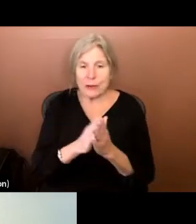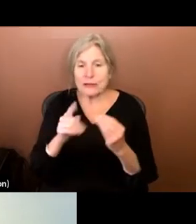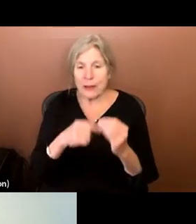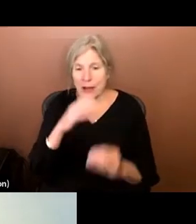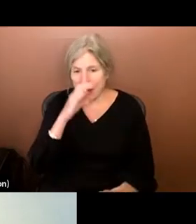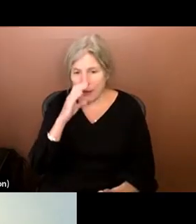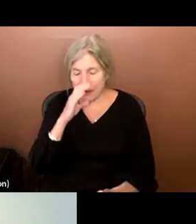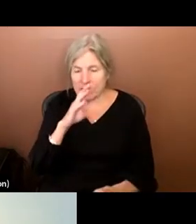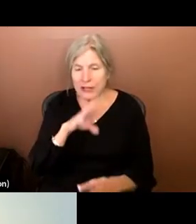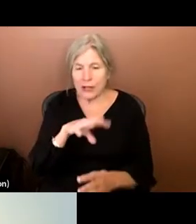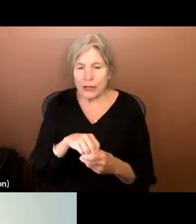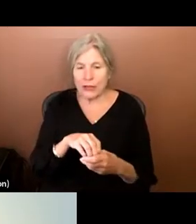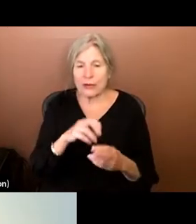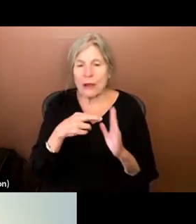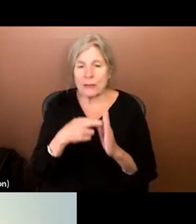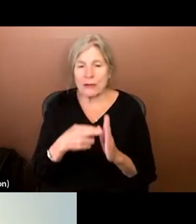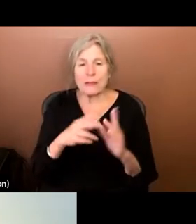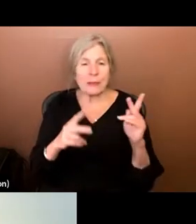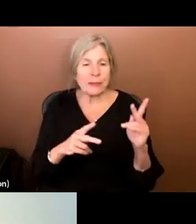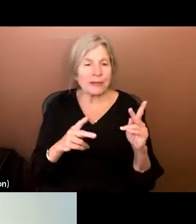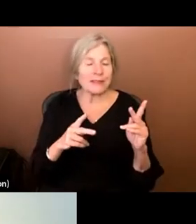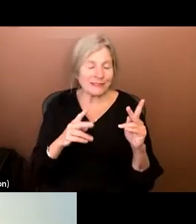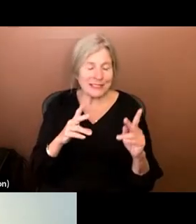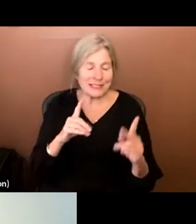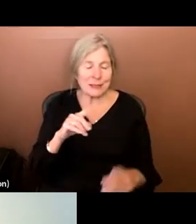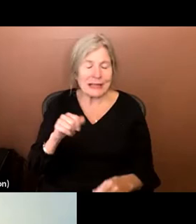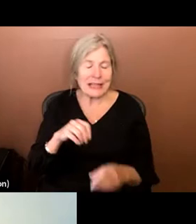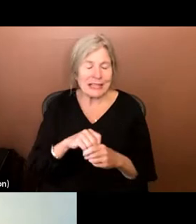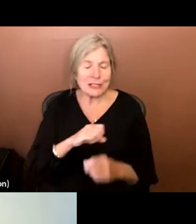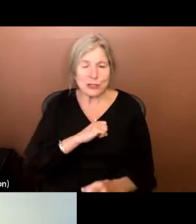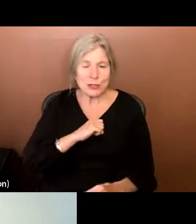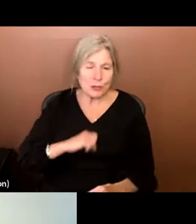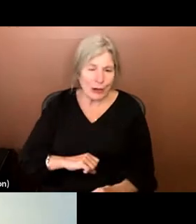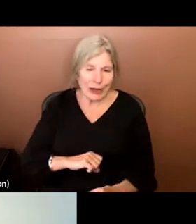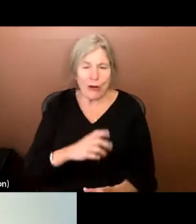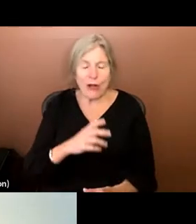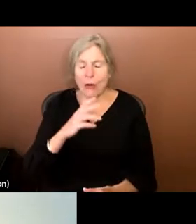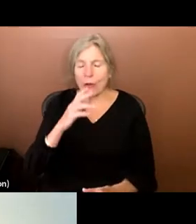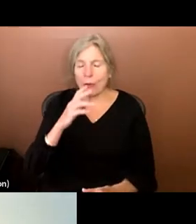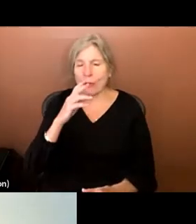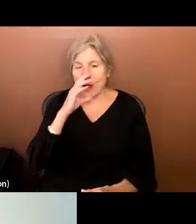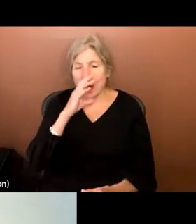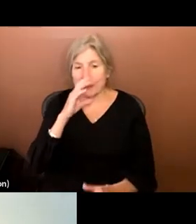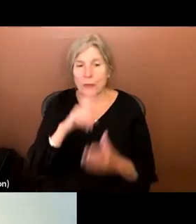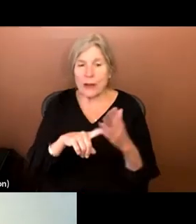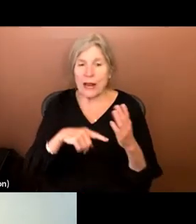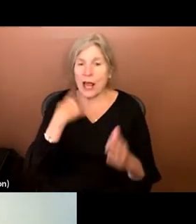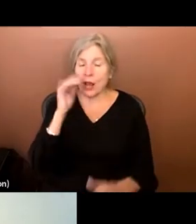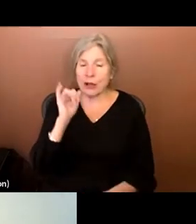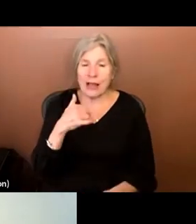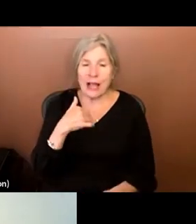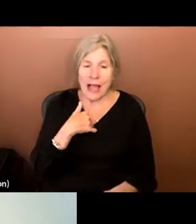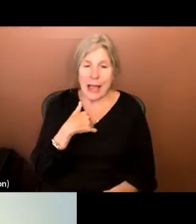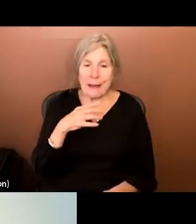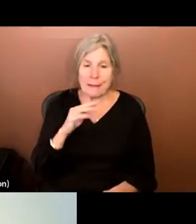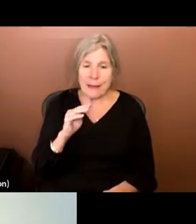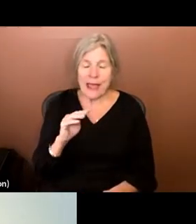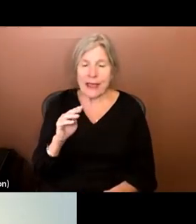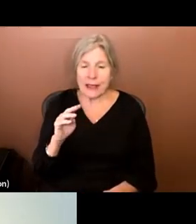including the representation of people with disabilities in superhero comics. In terms of what I look like, I am a